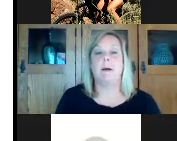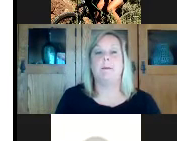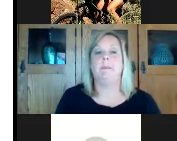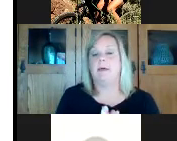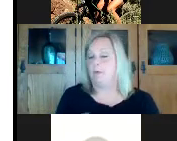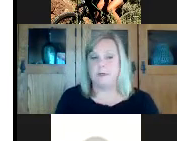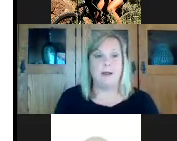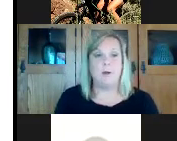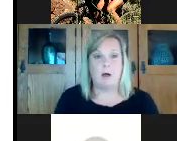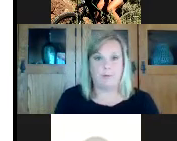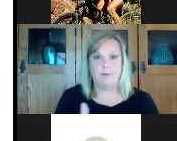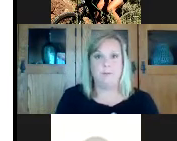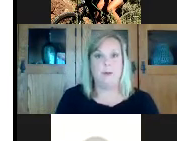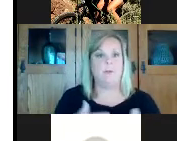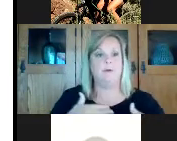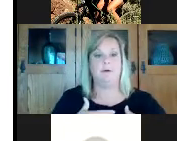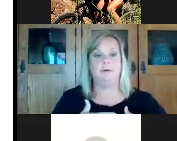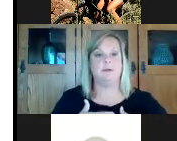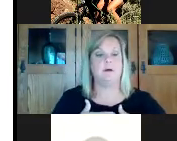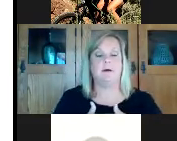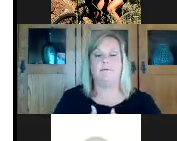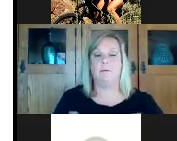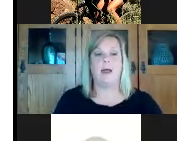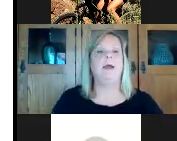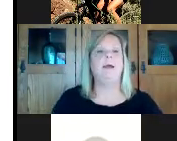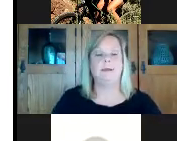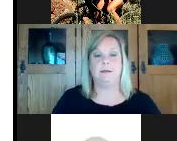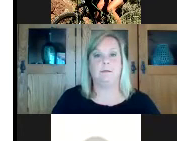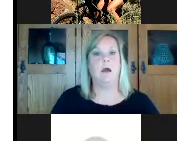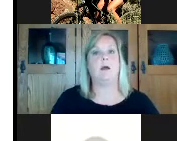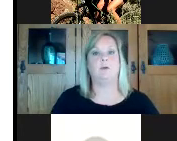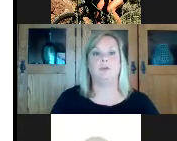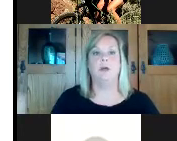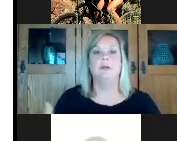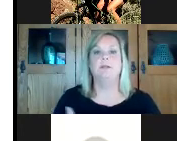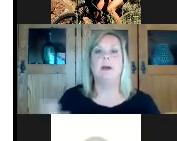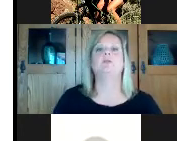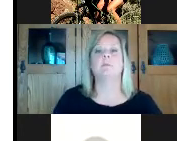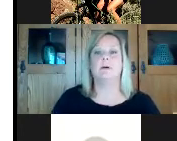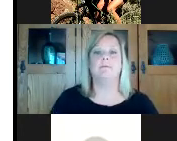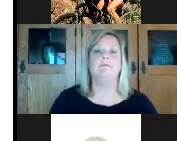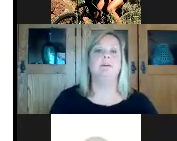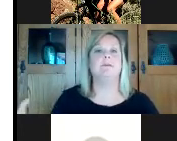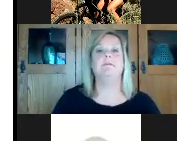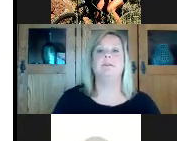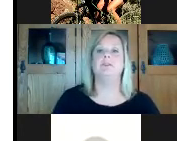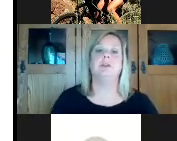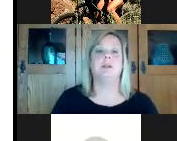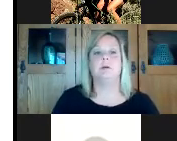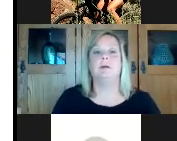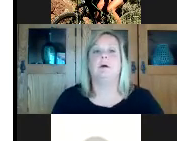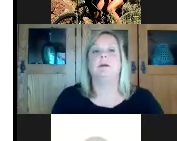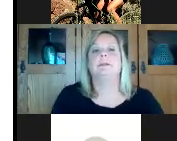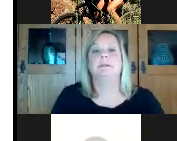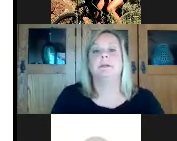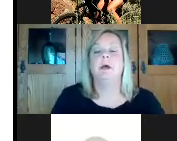are some not those are not all please remember there's a variety large spectrum of different vision